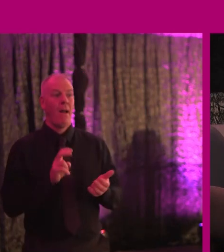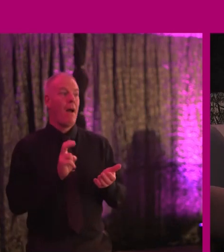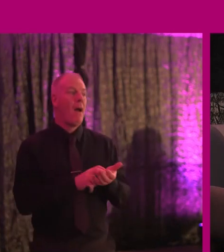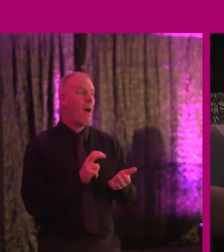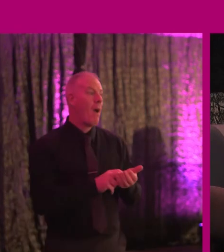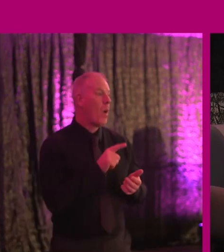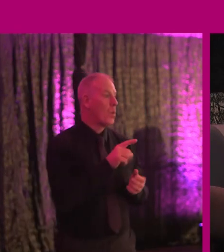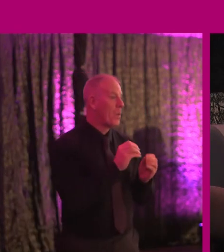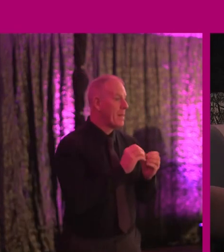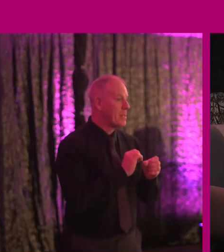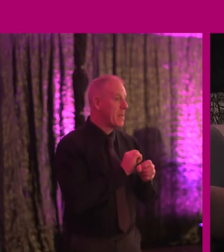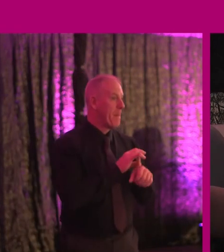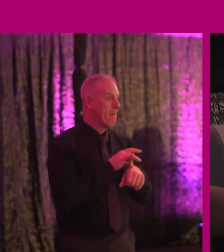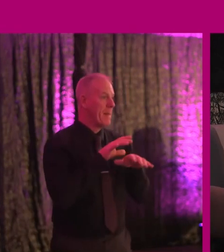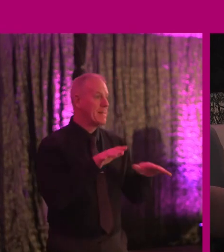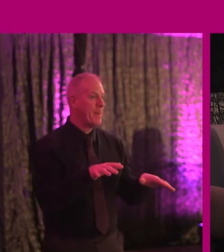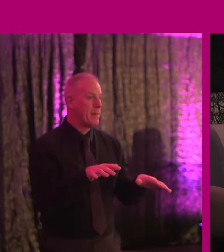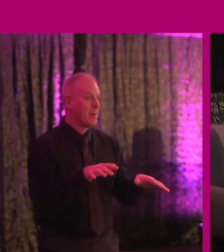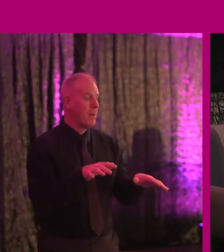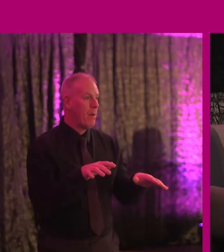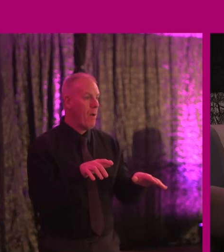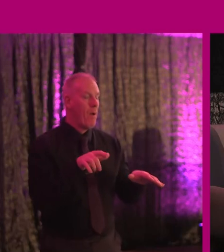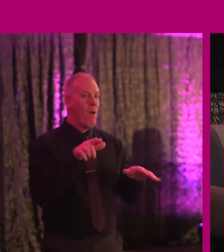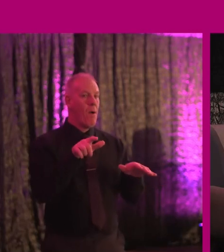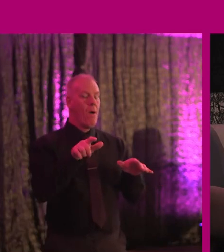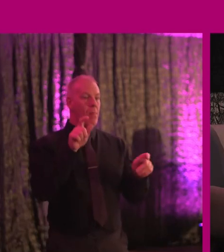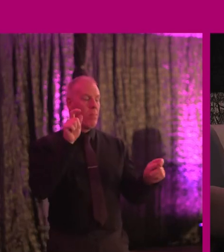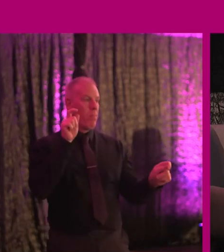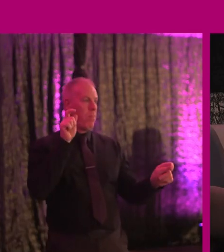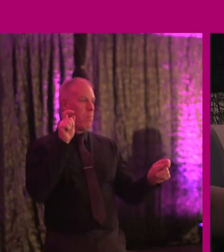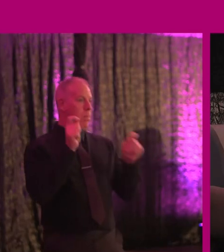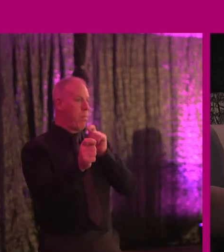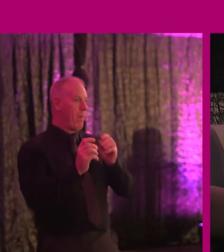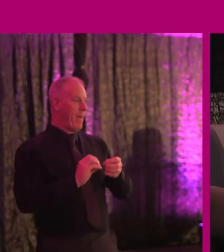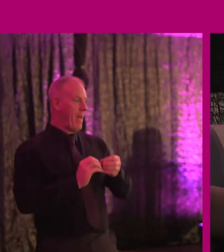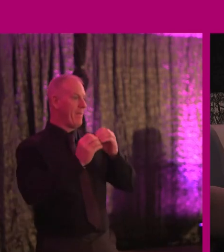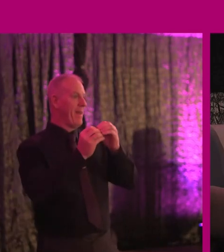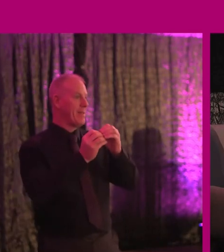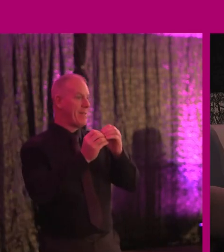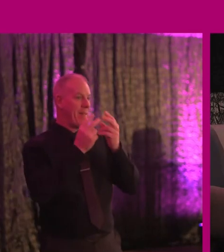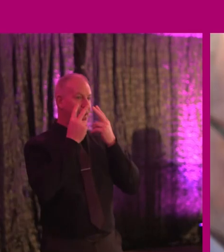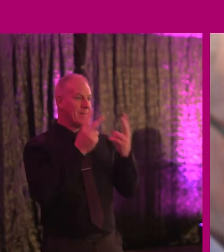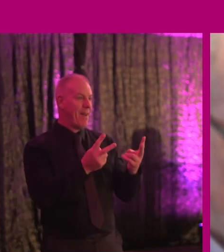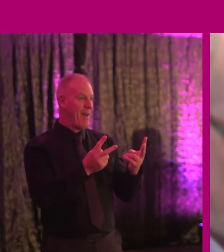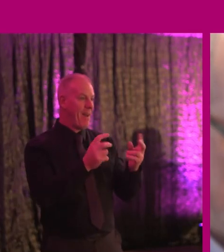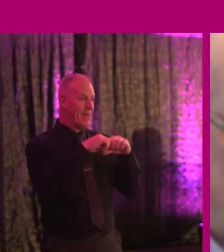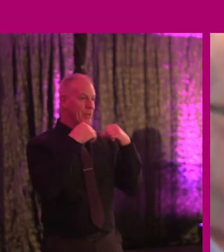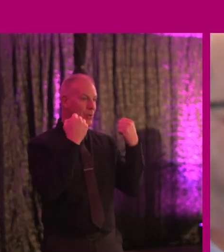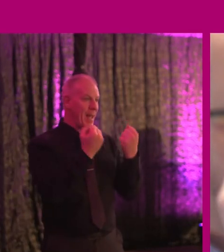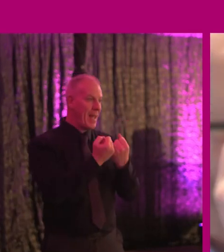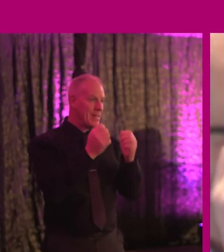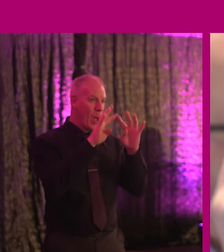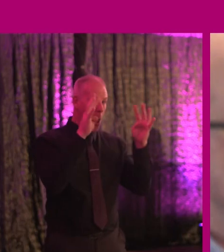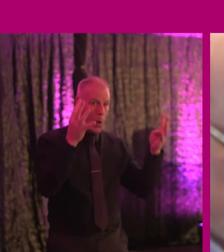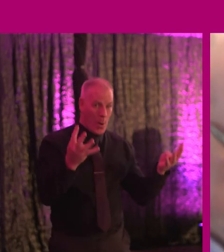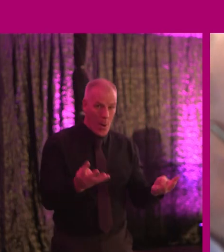you've touched on the pandemic because the innovation that we have seen societally, globally, and happily in the